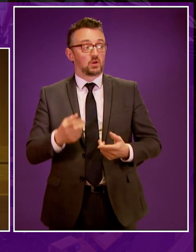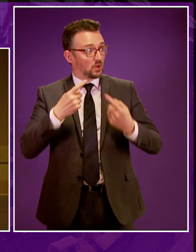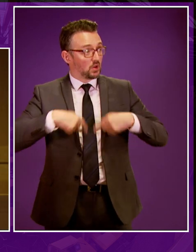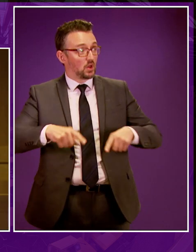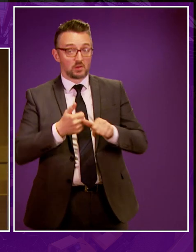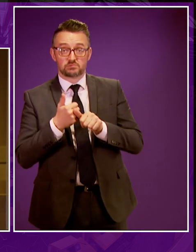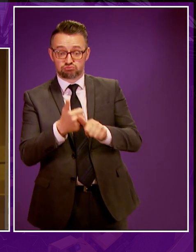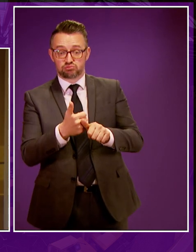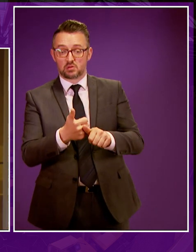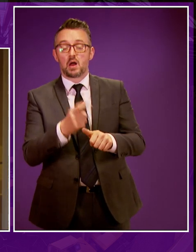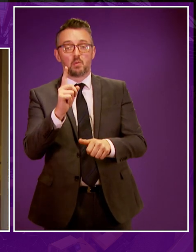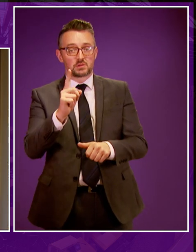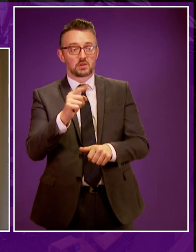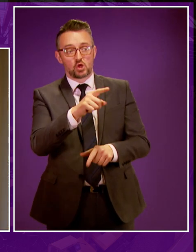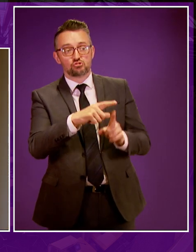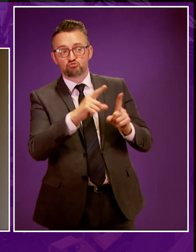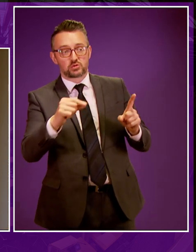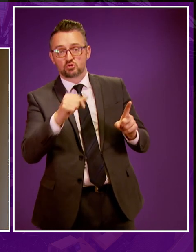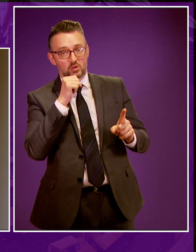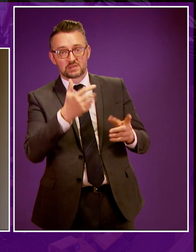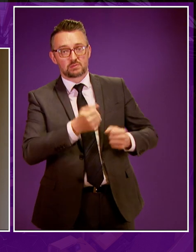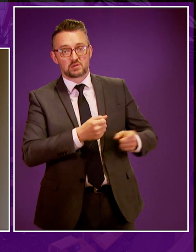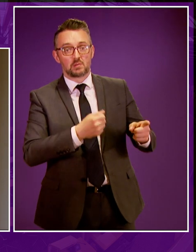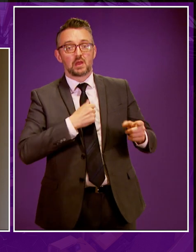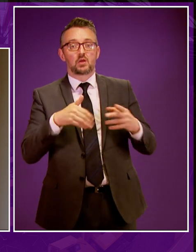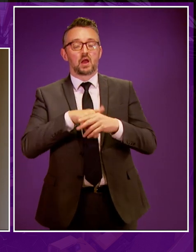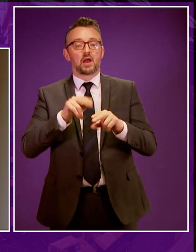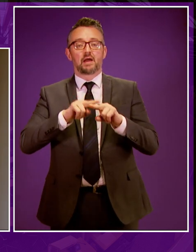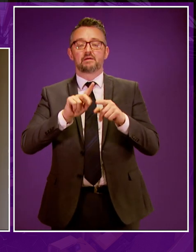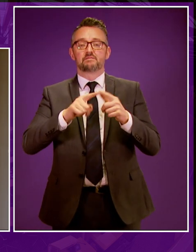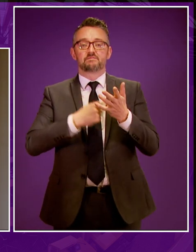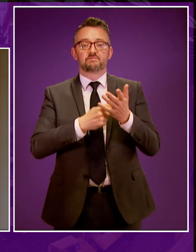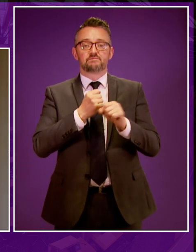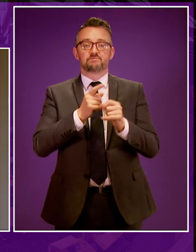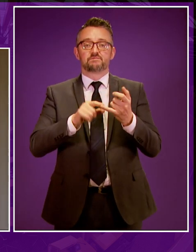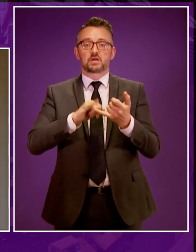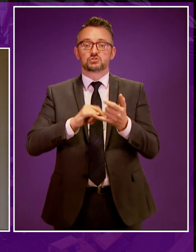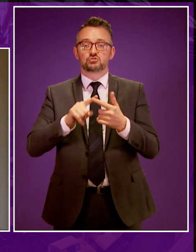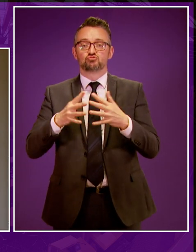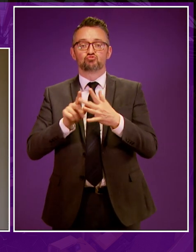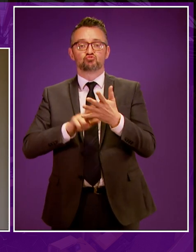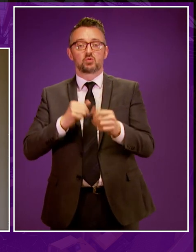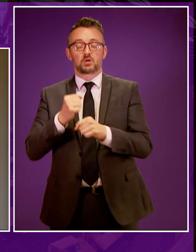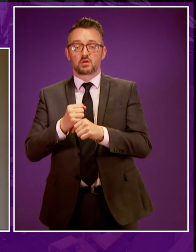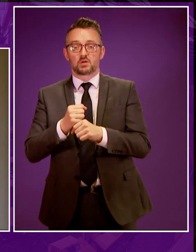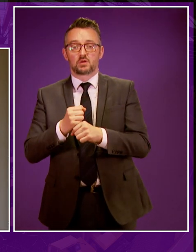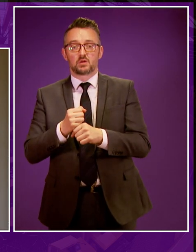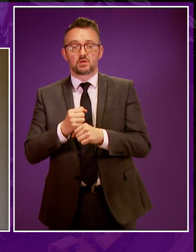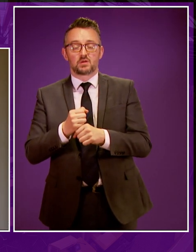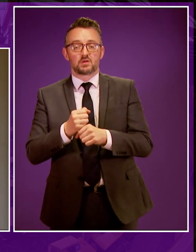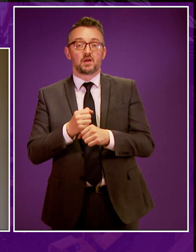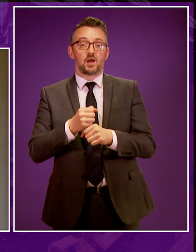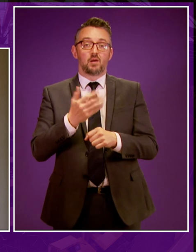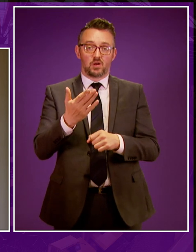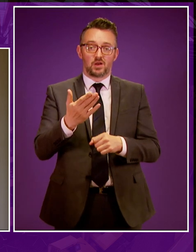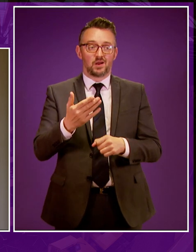we're all in favour of a ban, except the Tories, and I include Fergus Ewan in that description, then let us take every